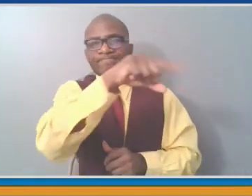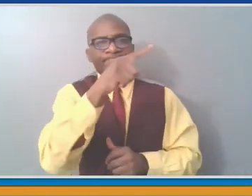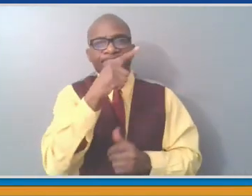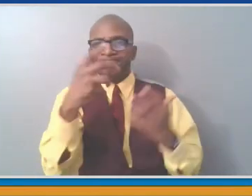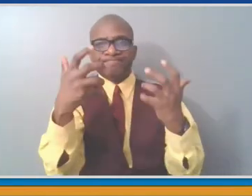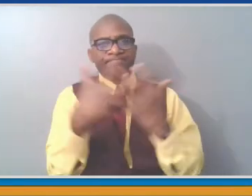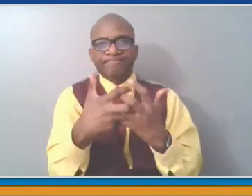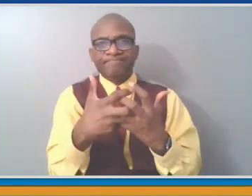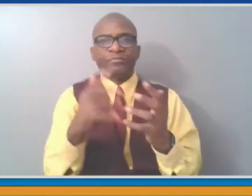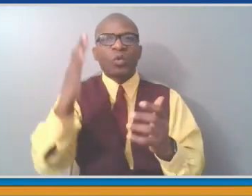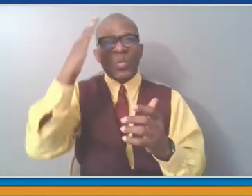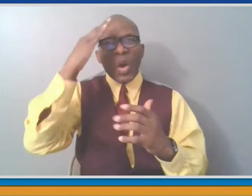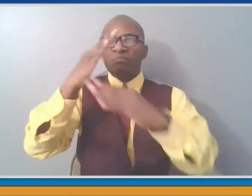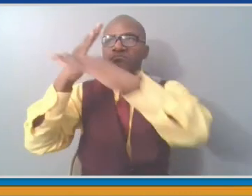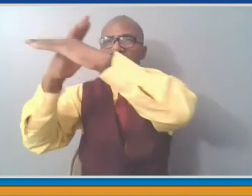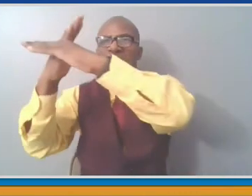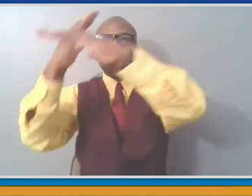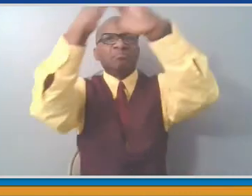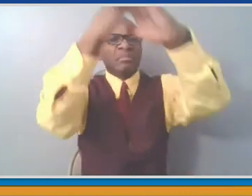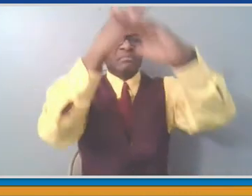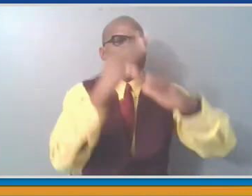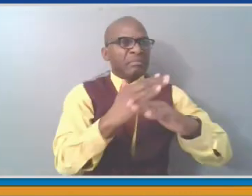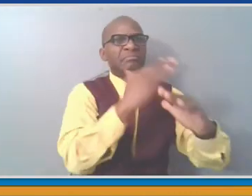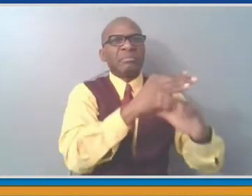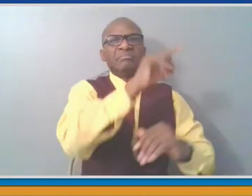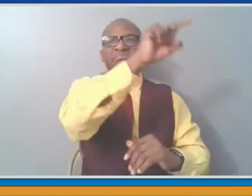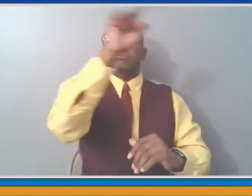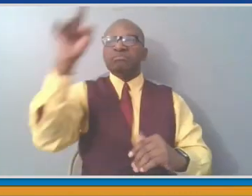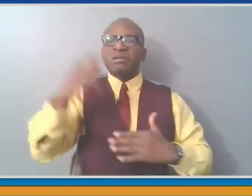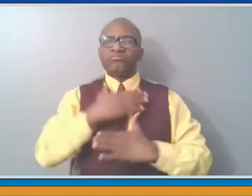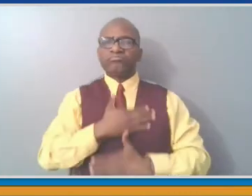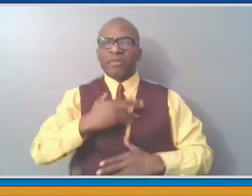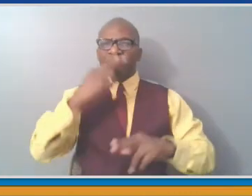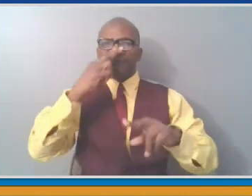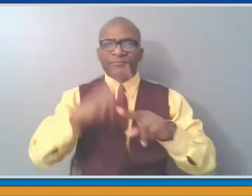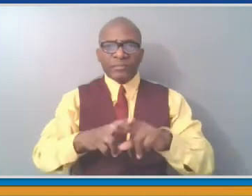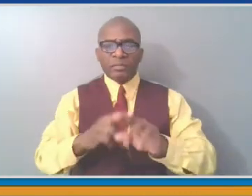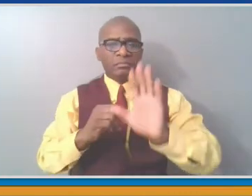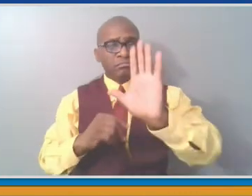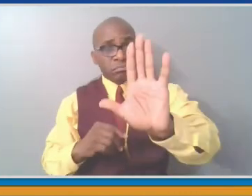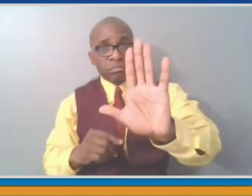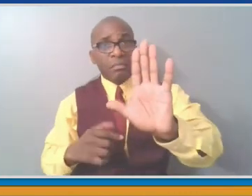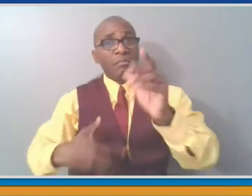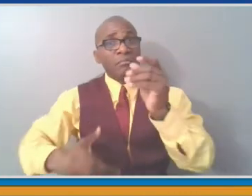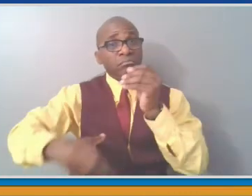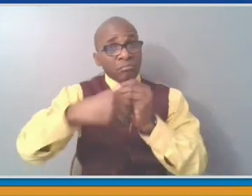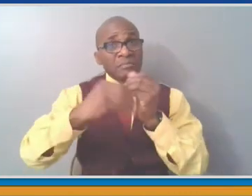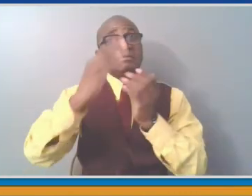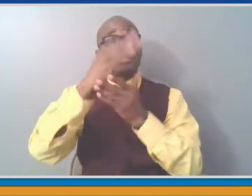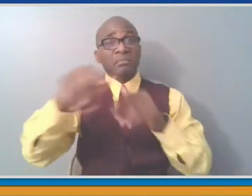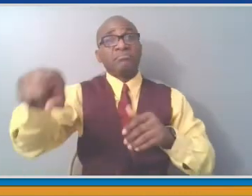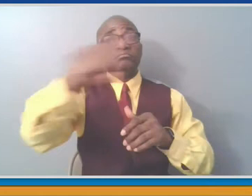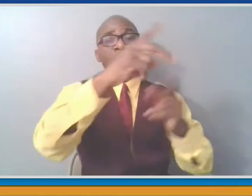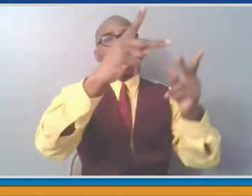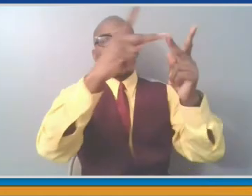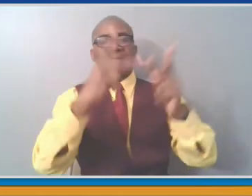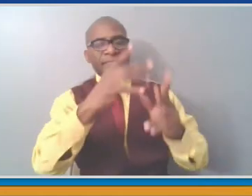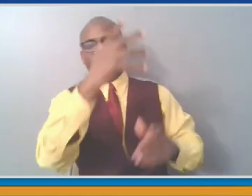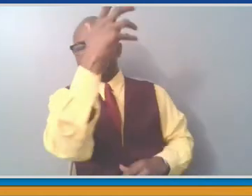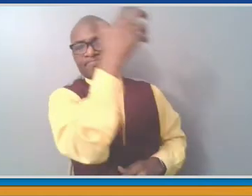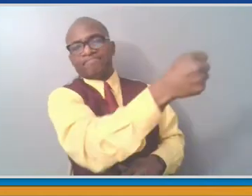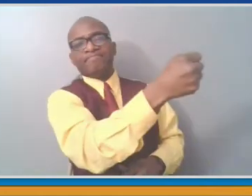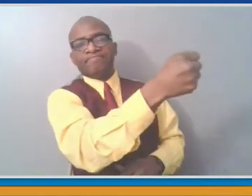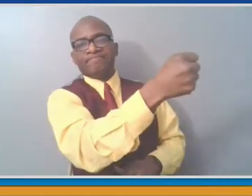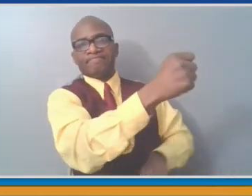of the Parks Department, I have told them to cease efforts to try to place this in Saxon Woods, that the area set aside for this, in